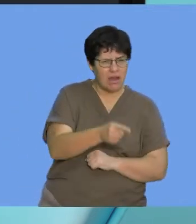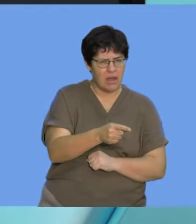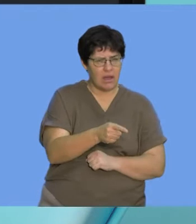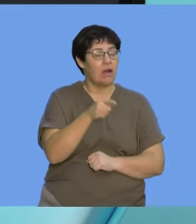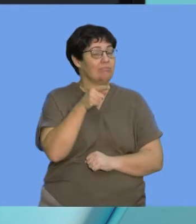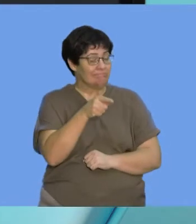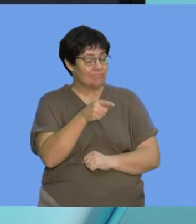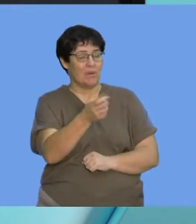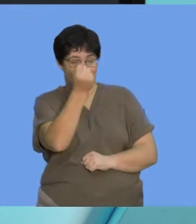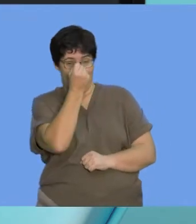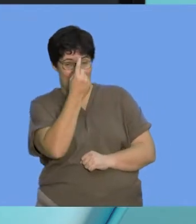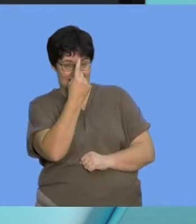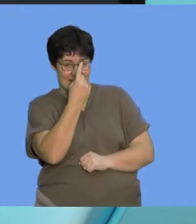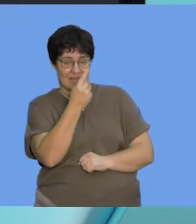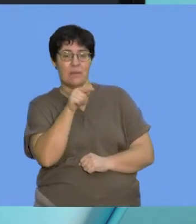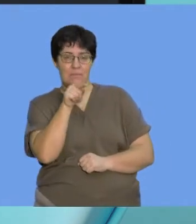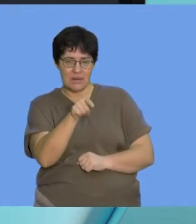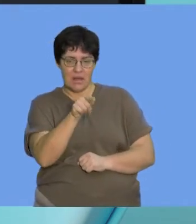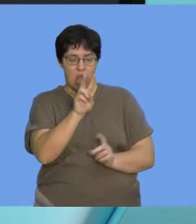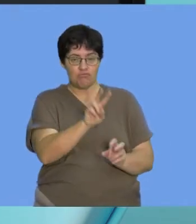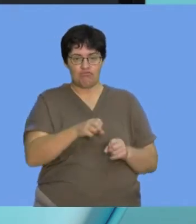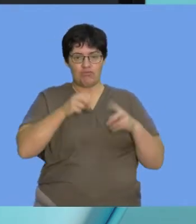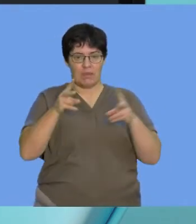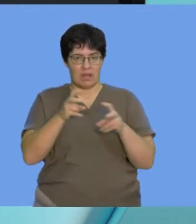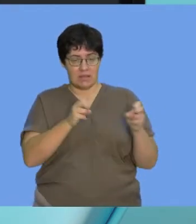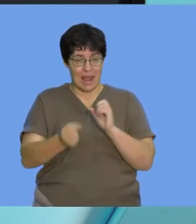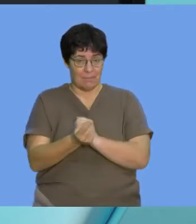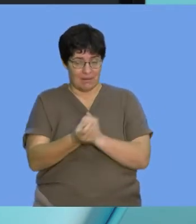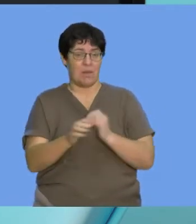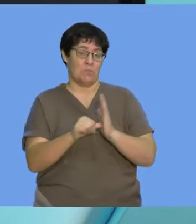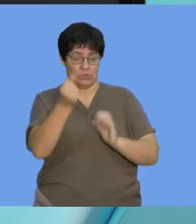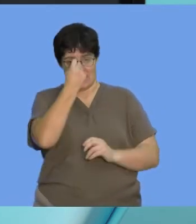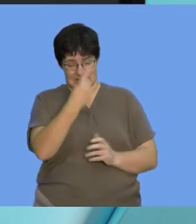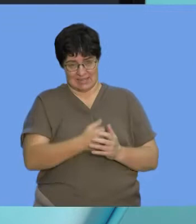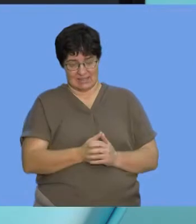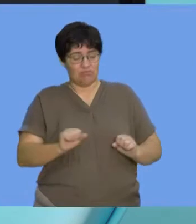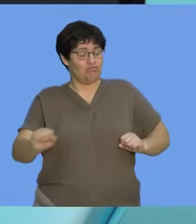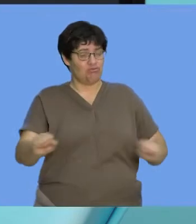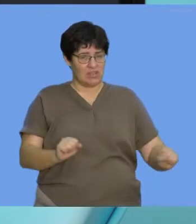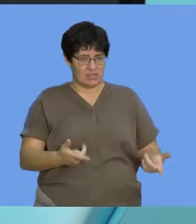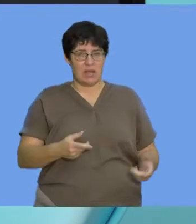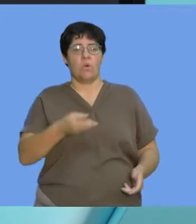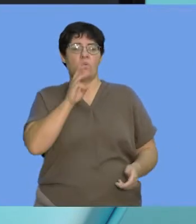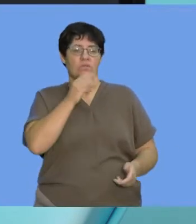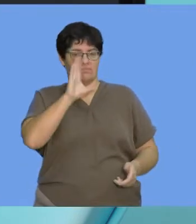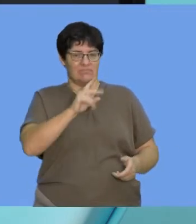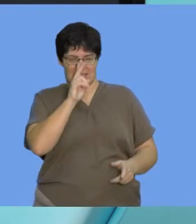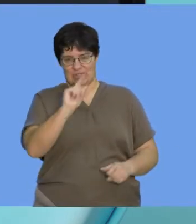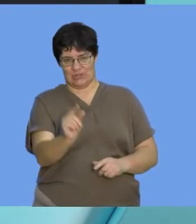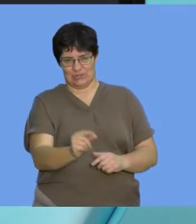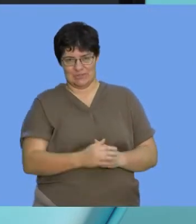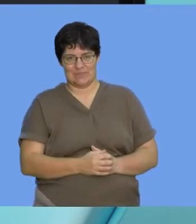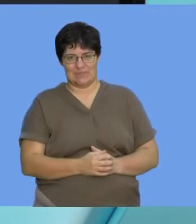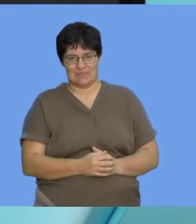how that is important to understanding how DNA replication occurs. So, a short break, a little stretch, grab some